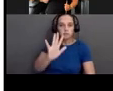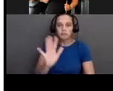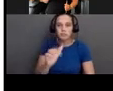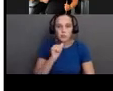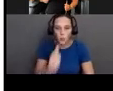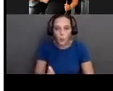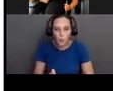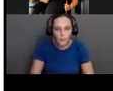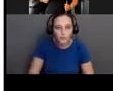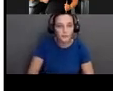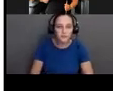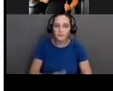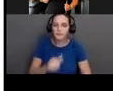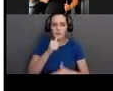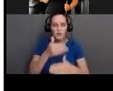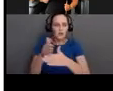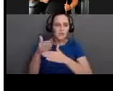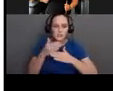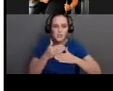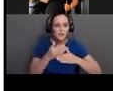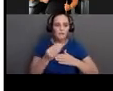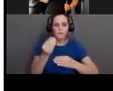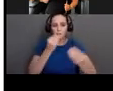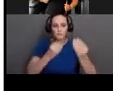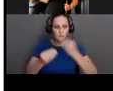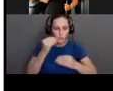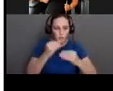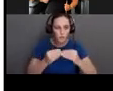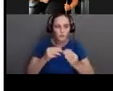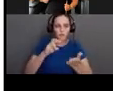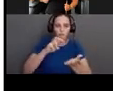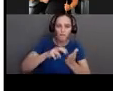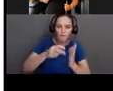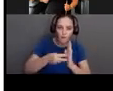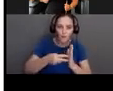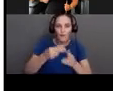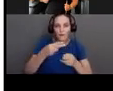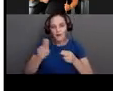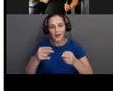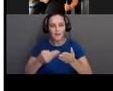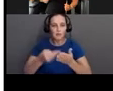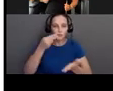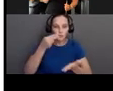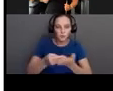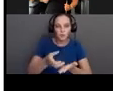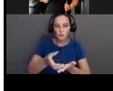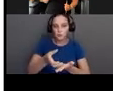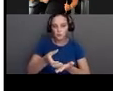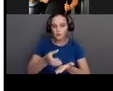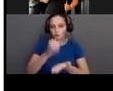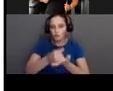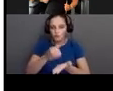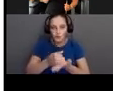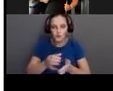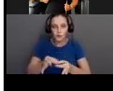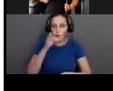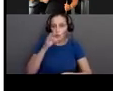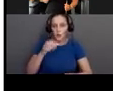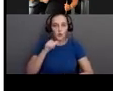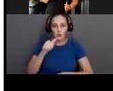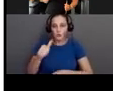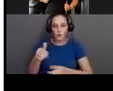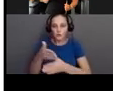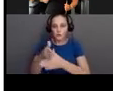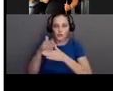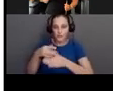food, utensils, drinks, or straws during pregnancy. And don't share toothbrushes. So, again, these are all ways that we're